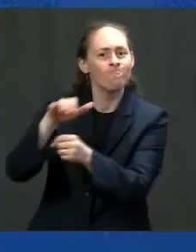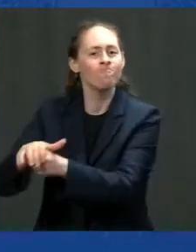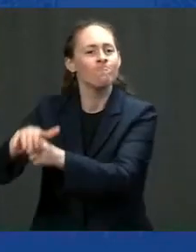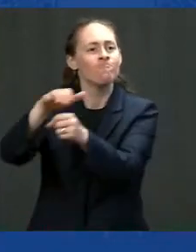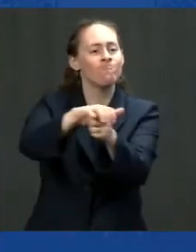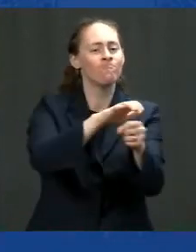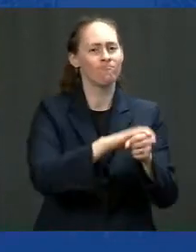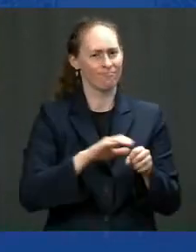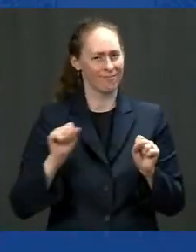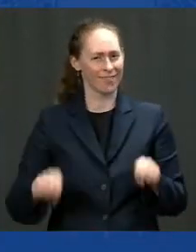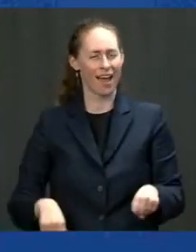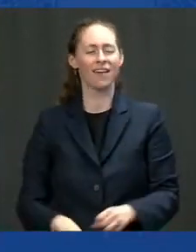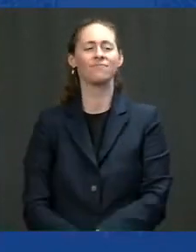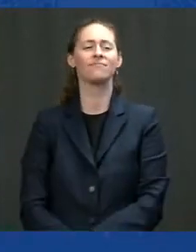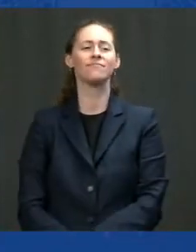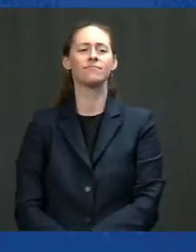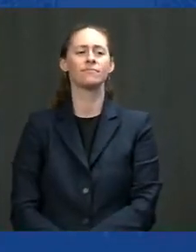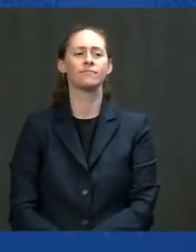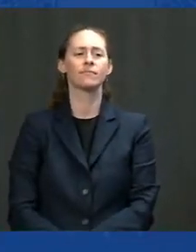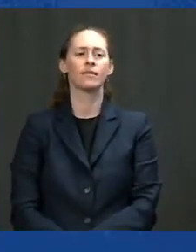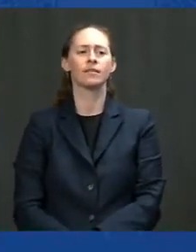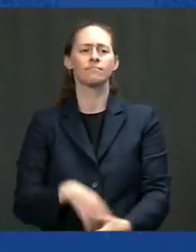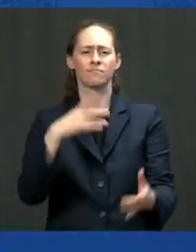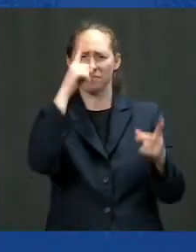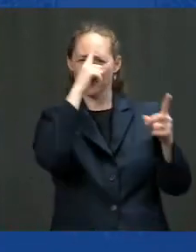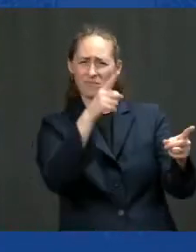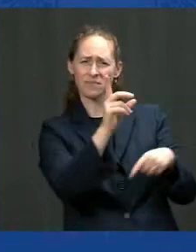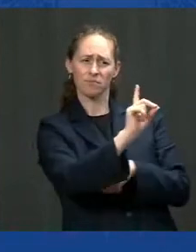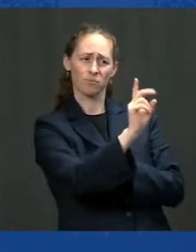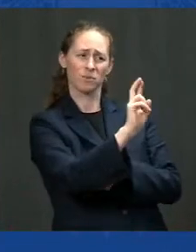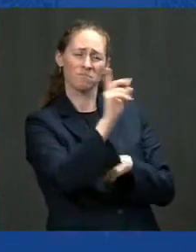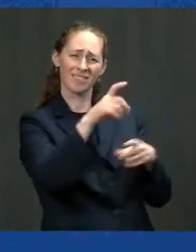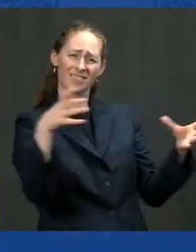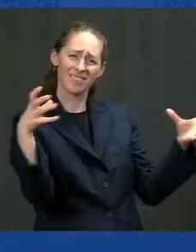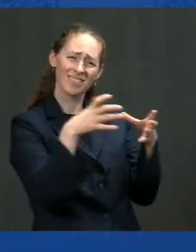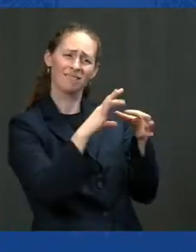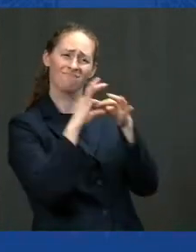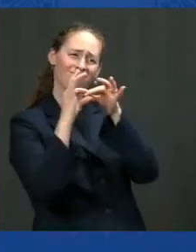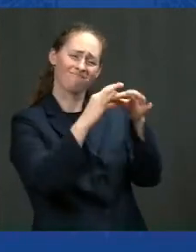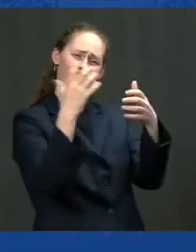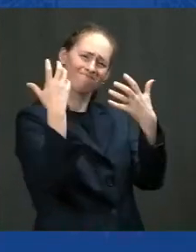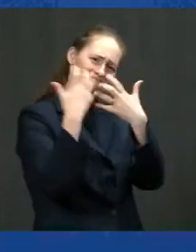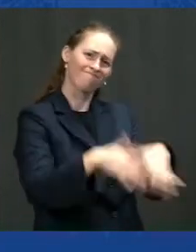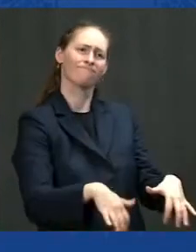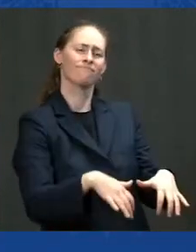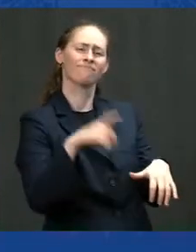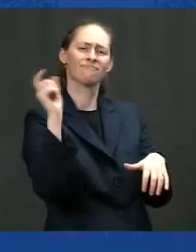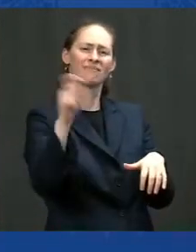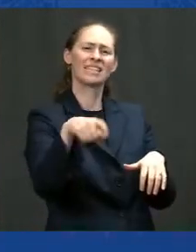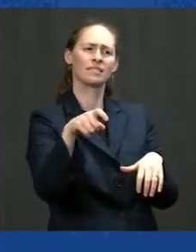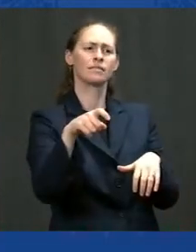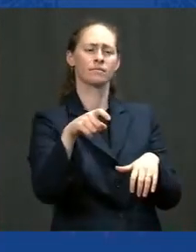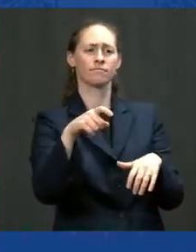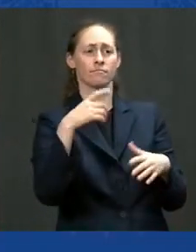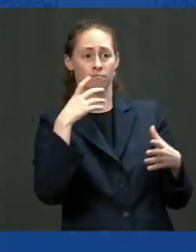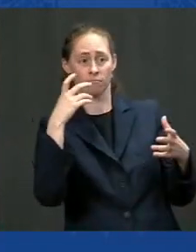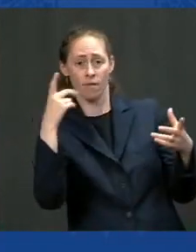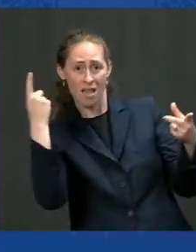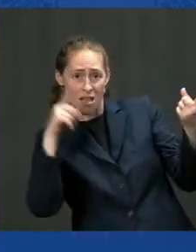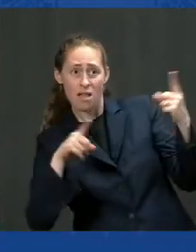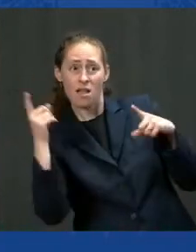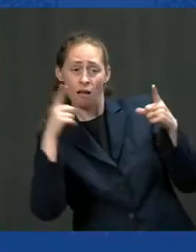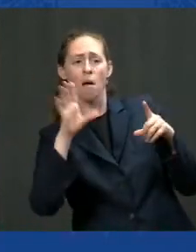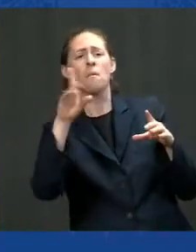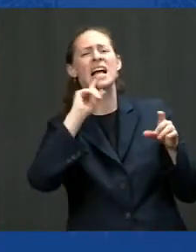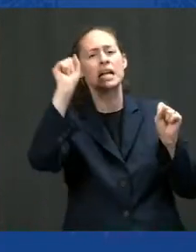and i'm working with democrats republicans to get this done because while there's a lot we don't agree on i believe that we should be able to